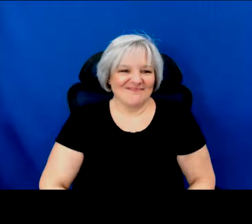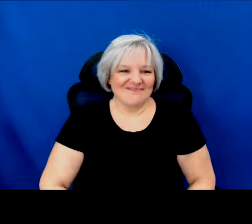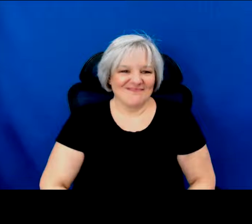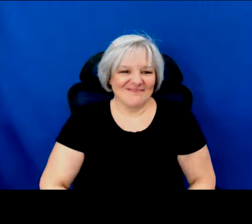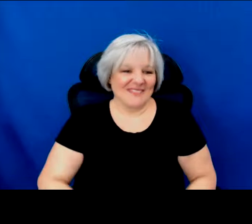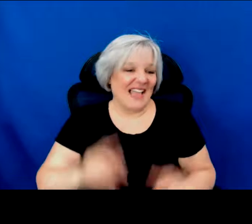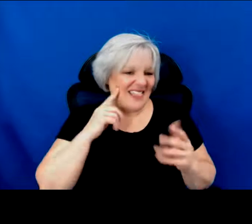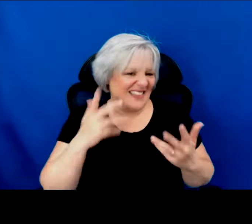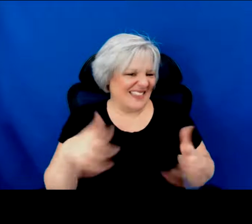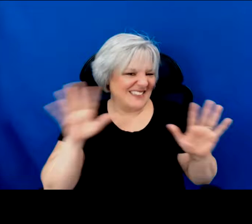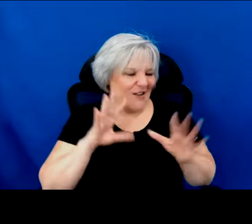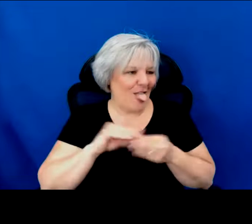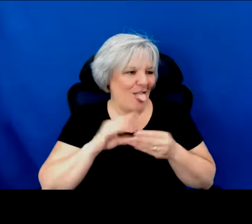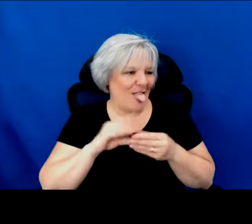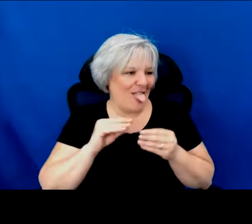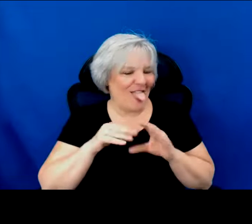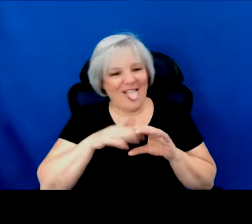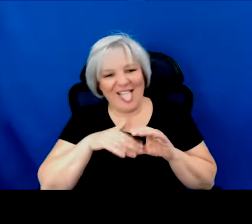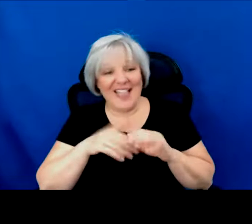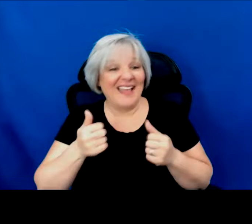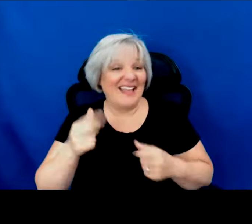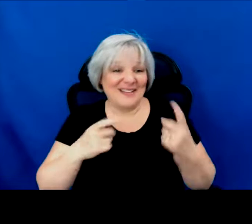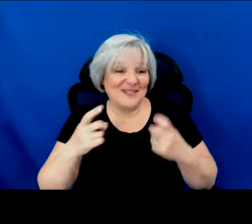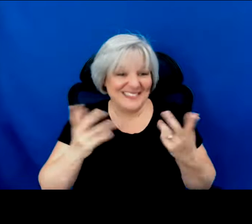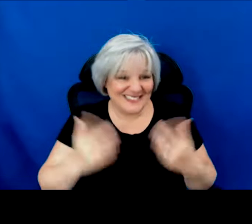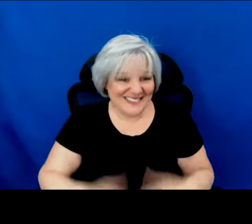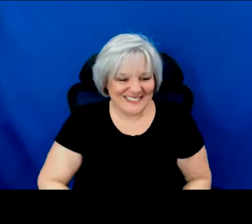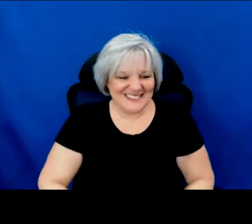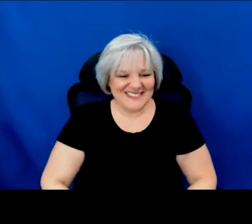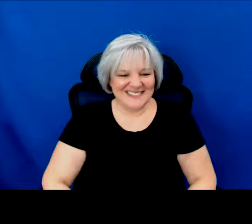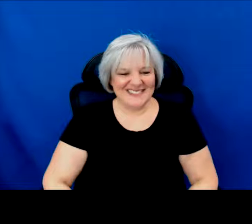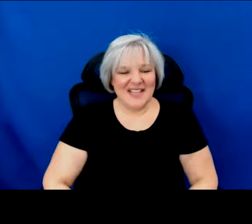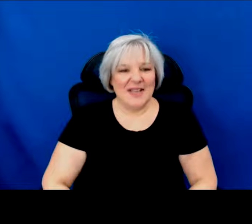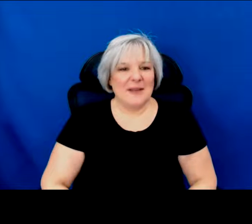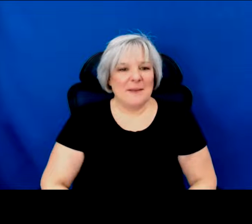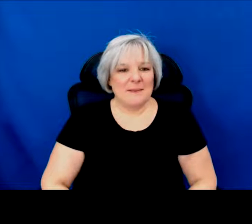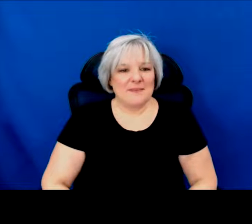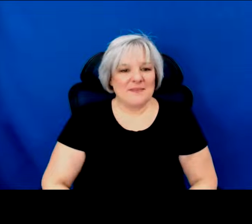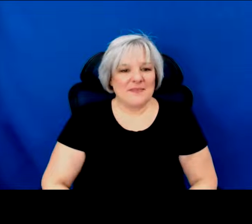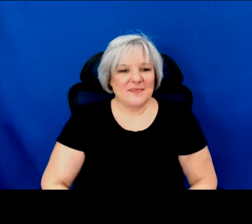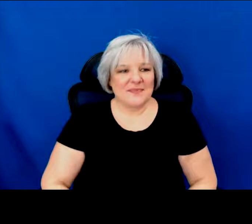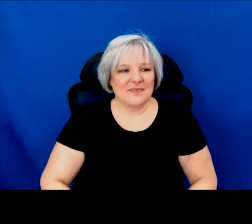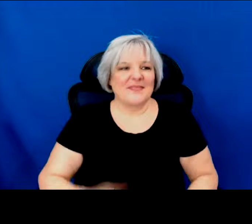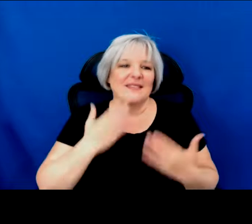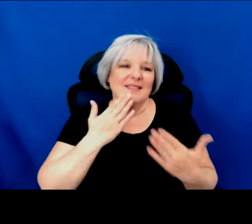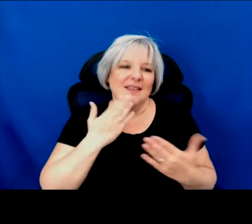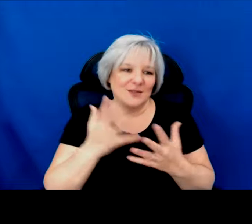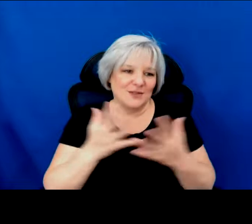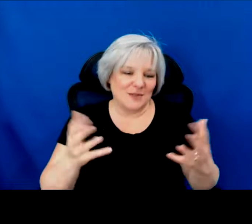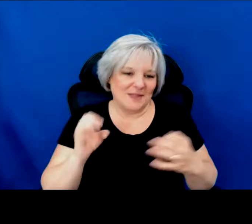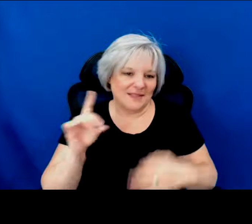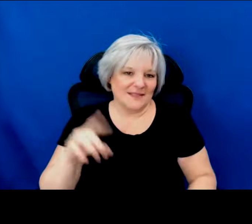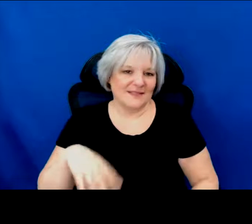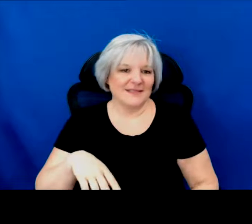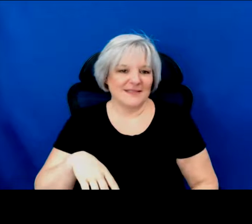That's probably enough of a ramble for now, unless you have any questions. Well, Ed, thank you so much. And